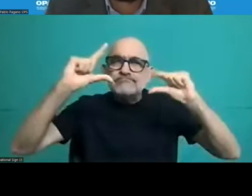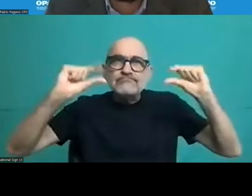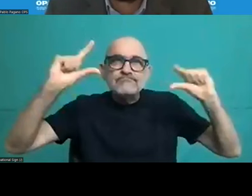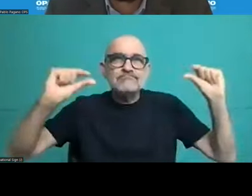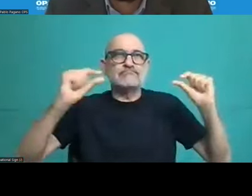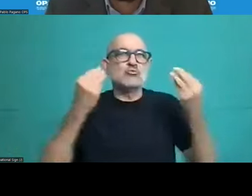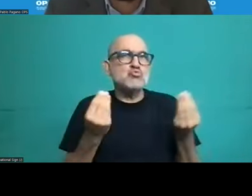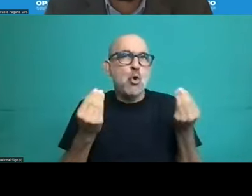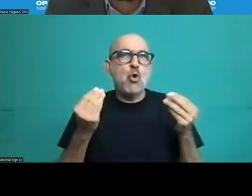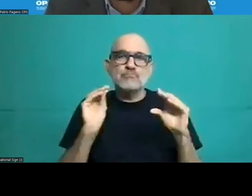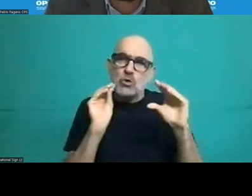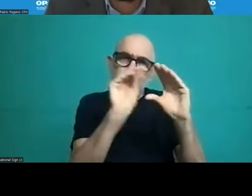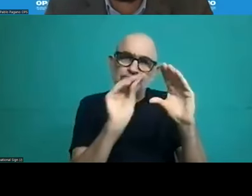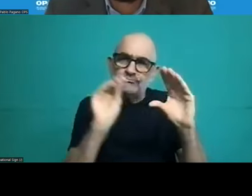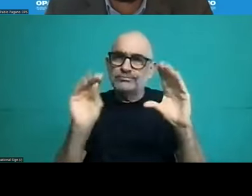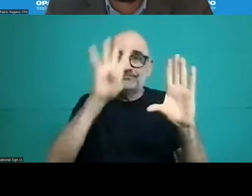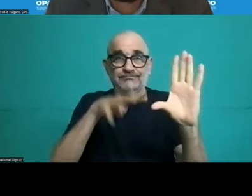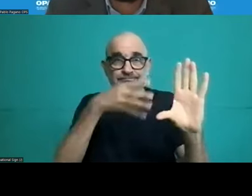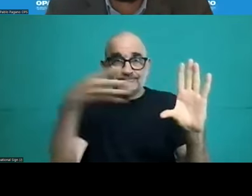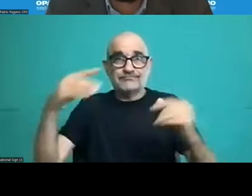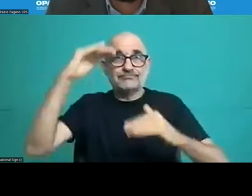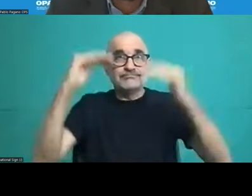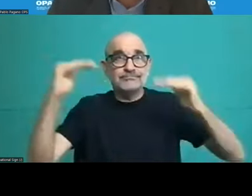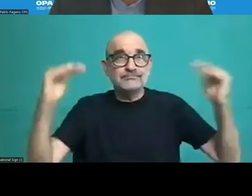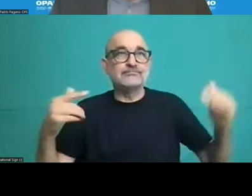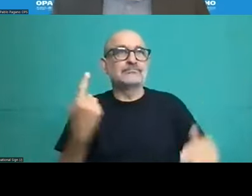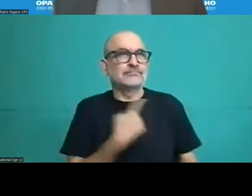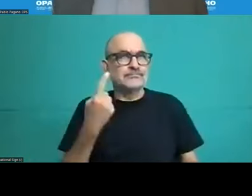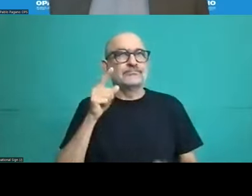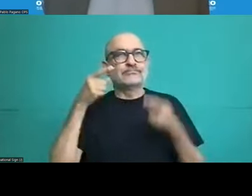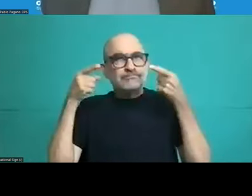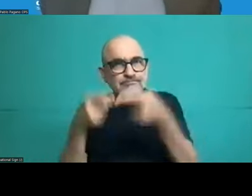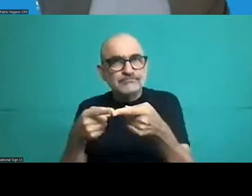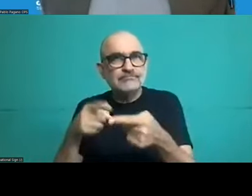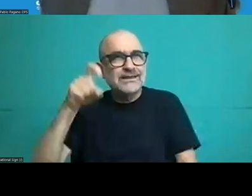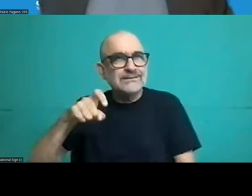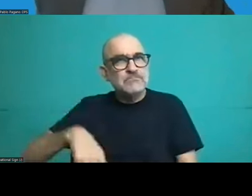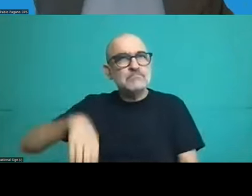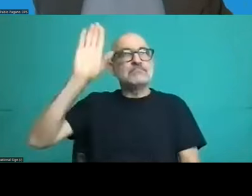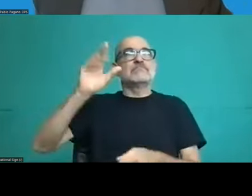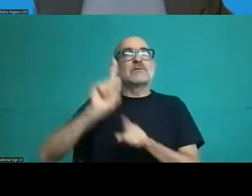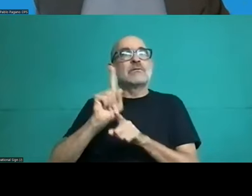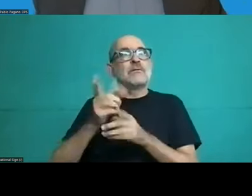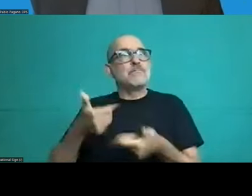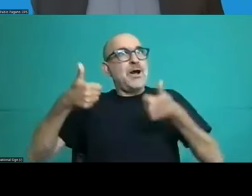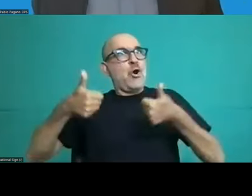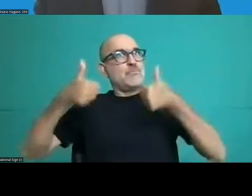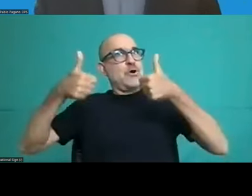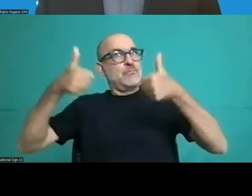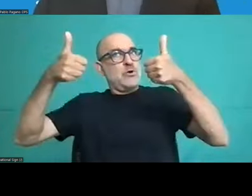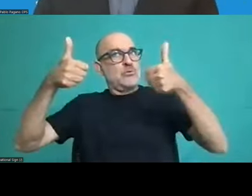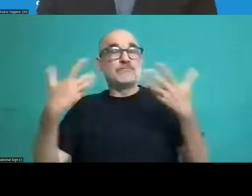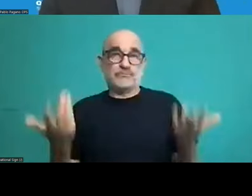so we can see that there is a rising health care costs and we also have another